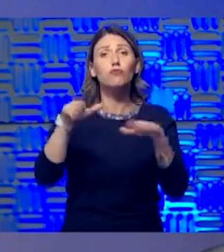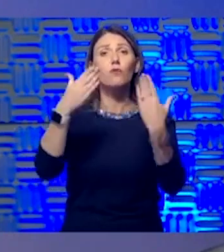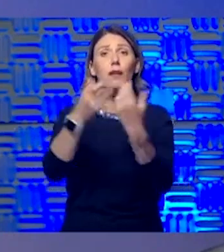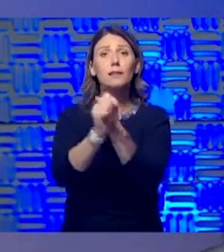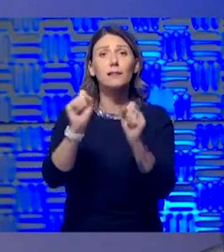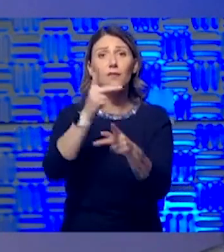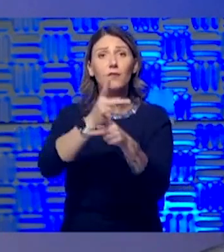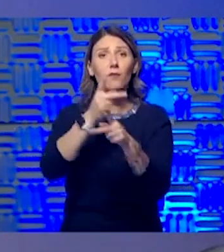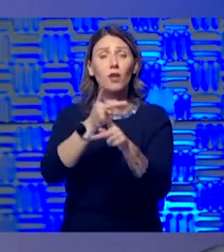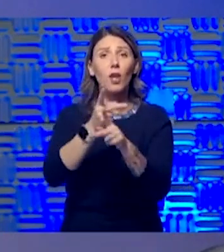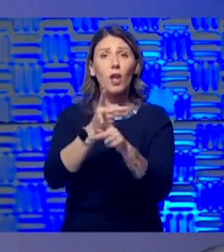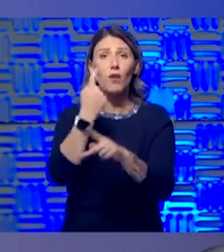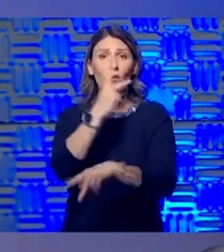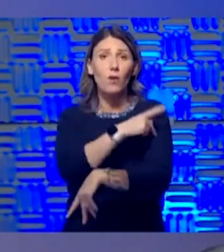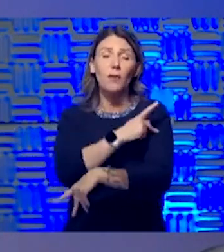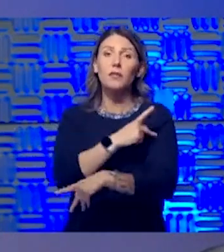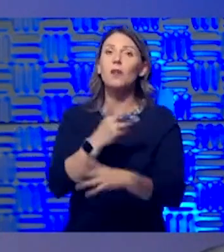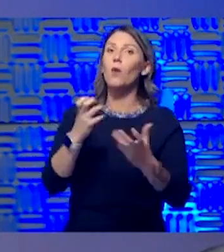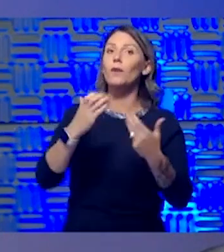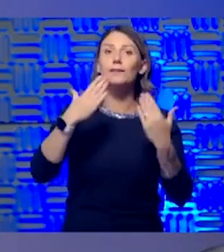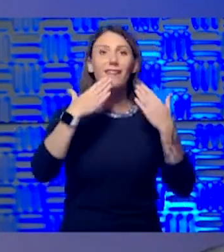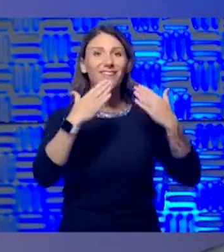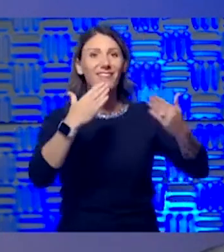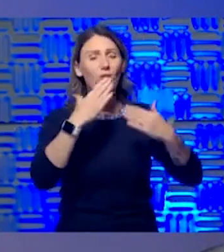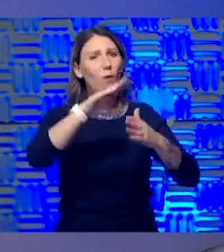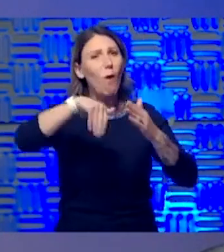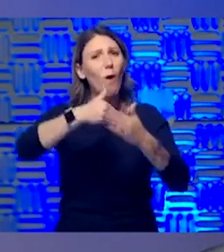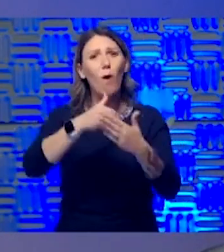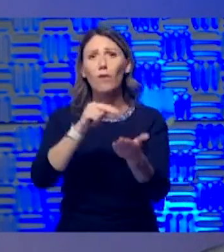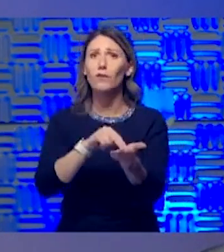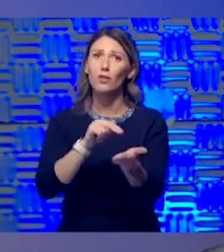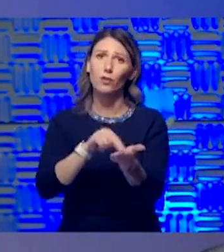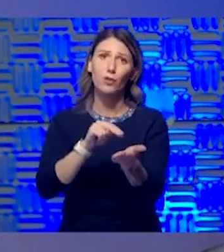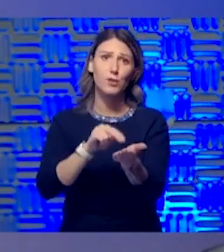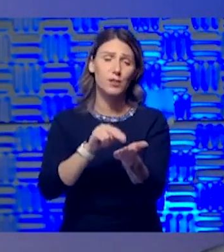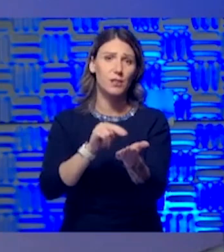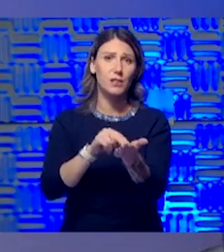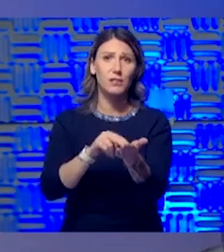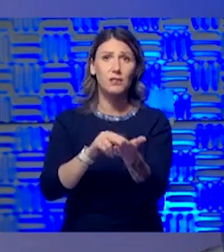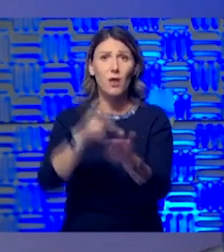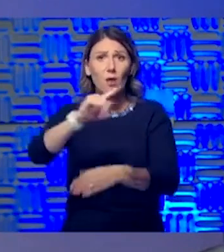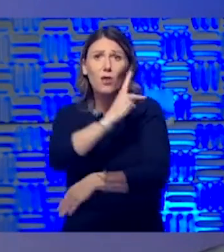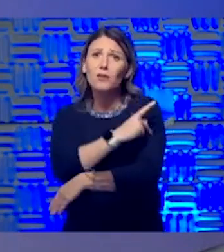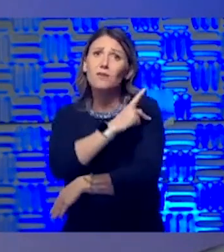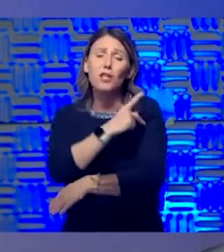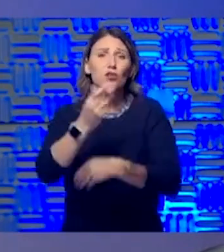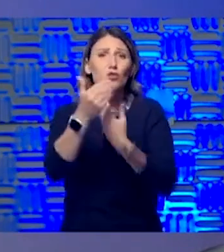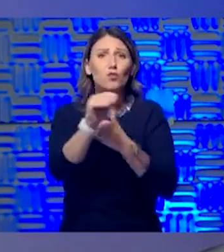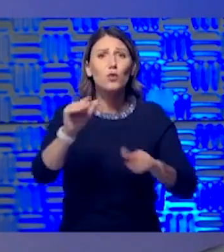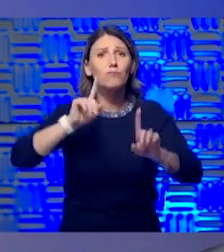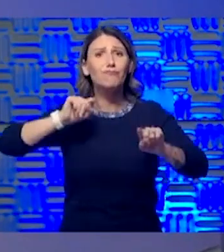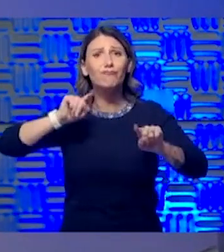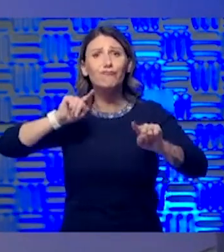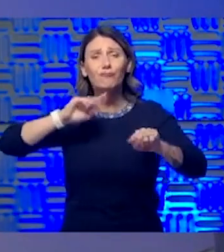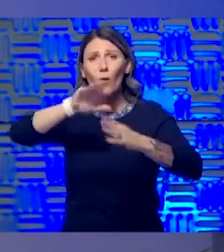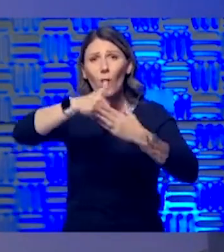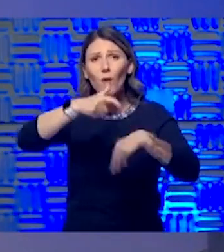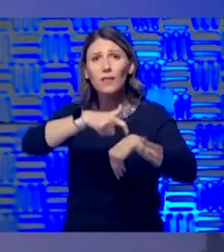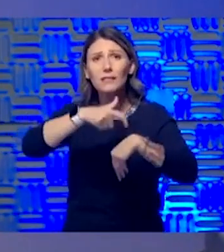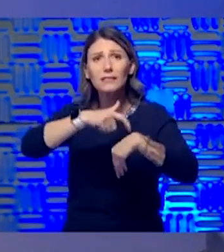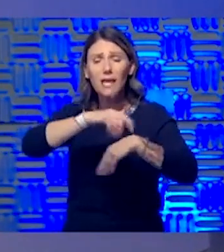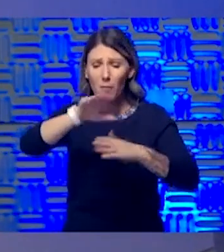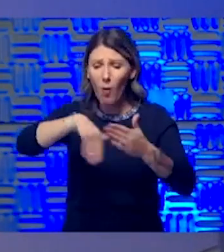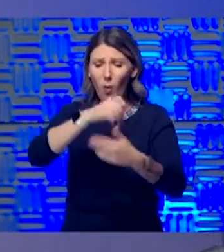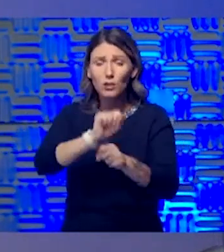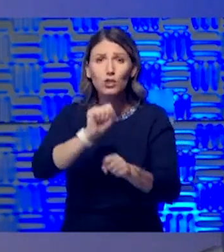And I would like to say thank you to all the nurses. You know, they are in the patients' rooms all the time, their whole shifts, sometimes